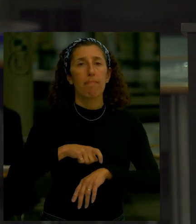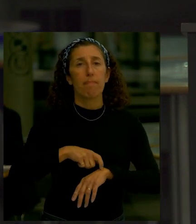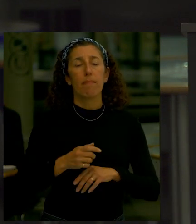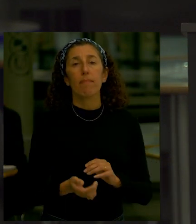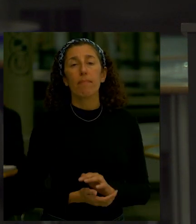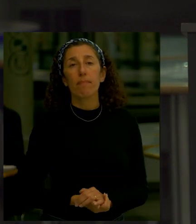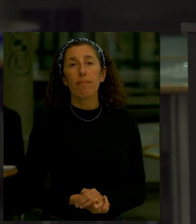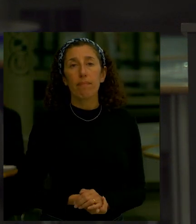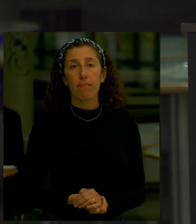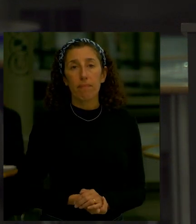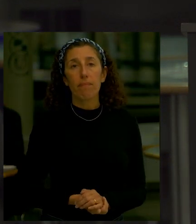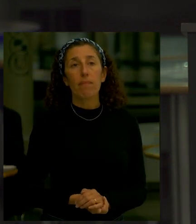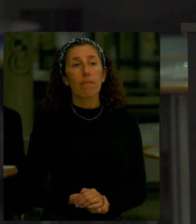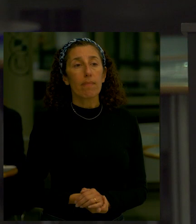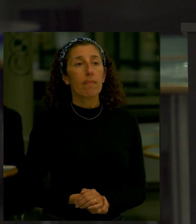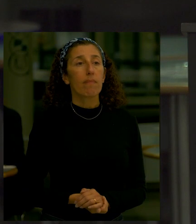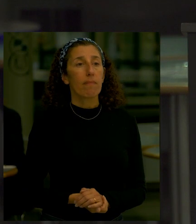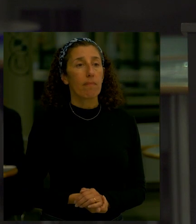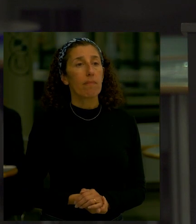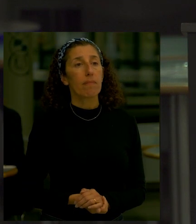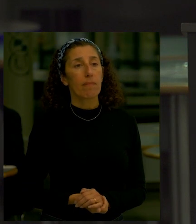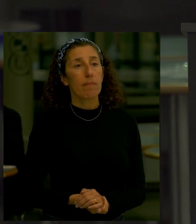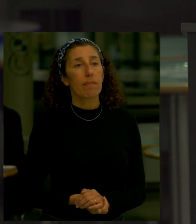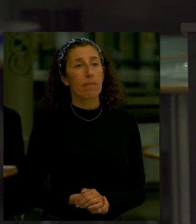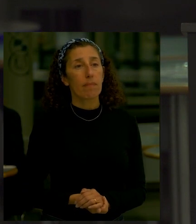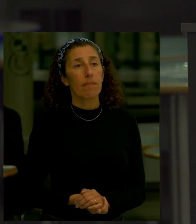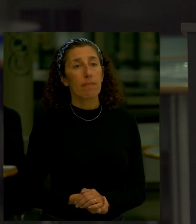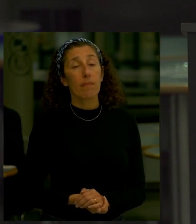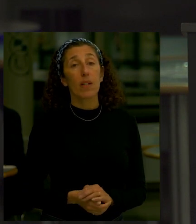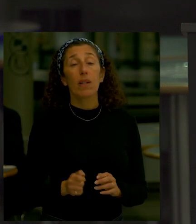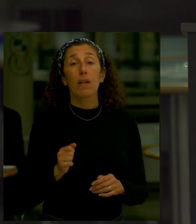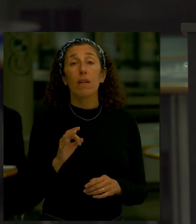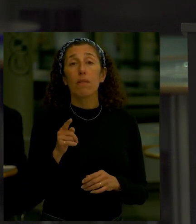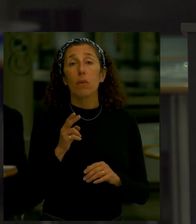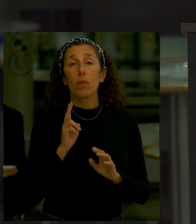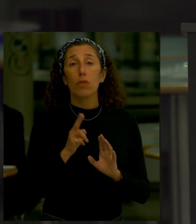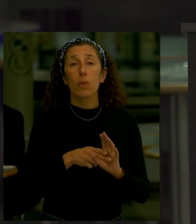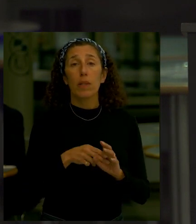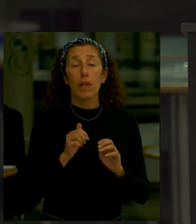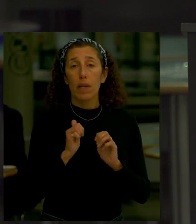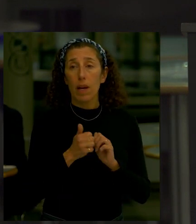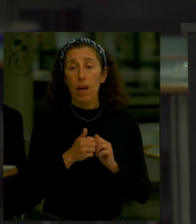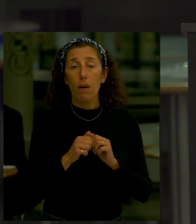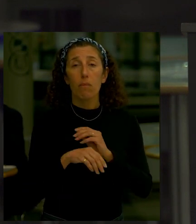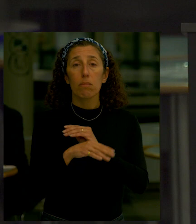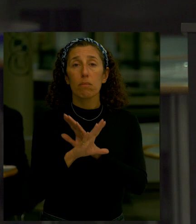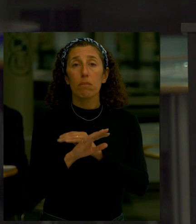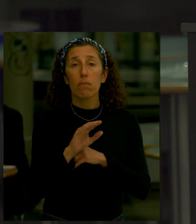if you're participating virtually today we'll be collecting the written comments from you